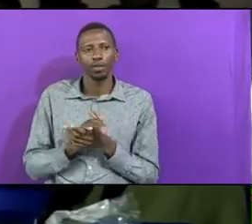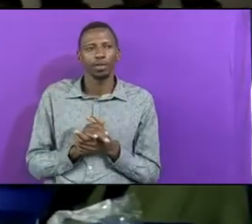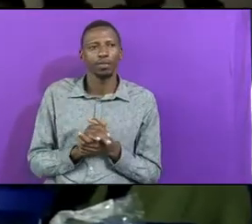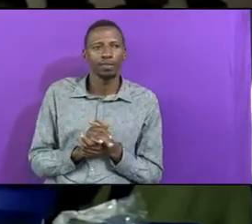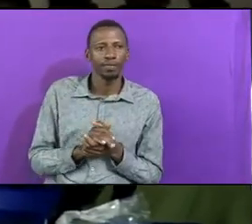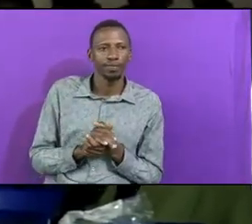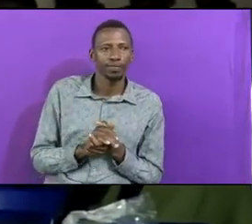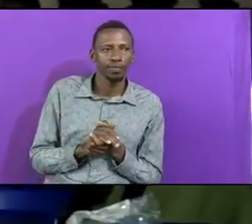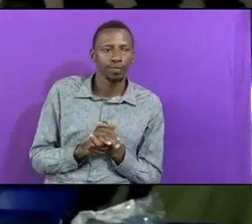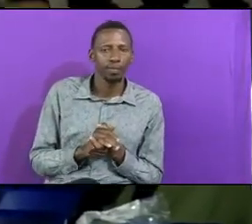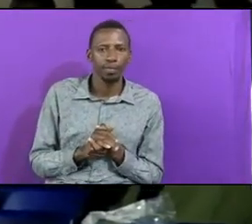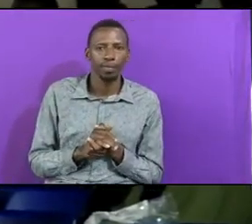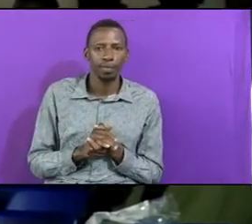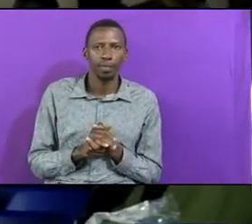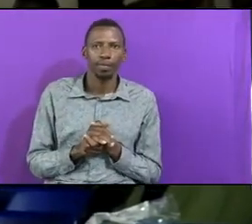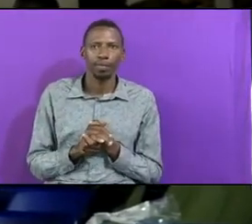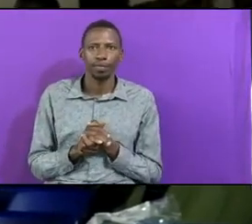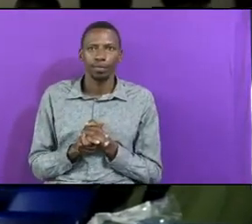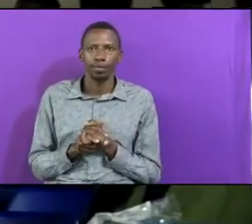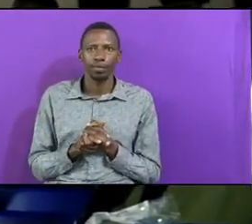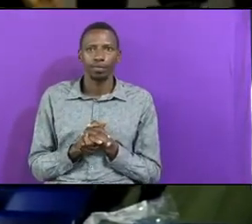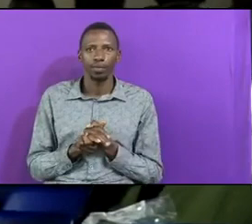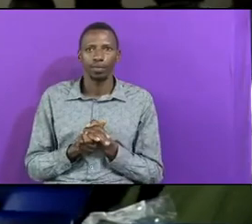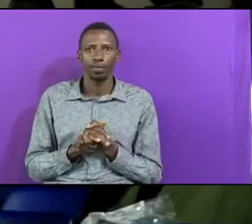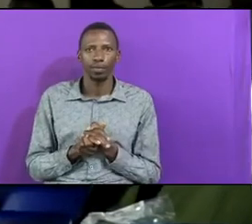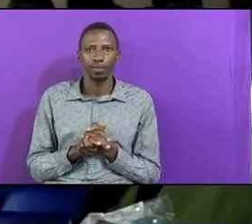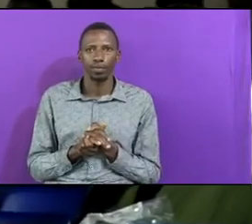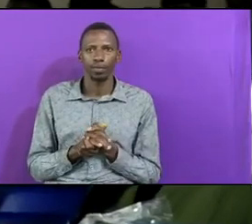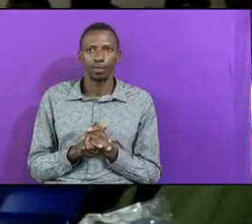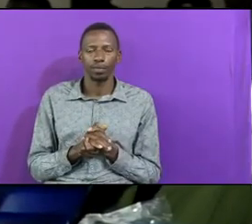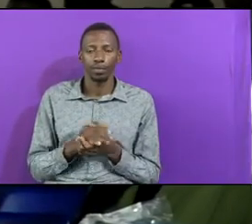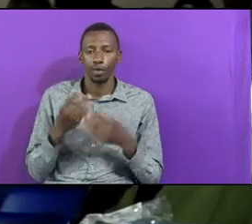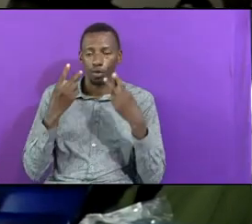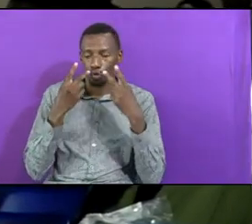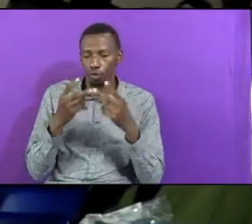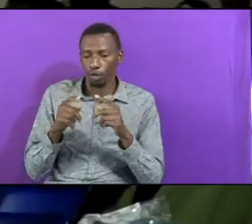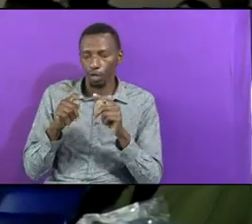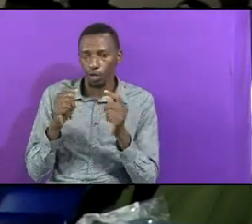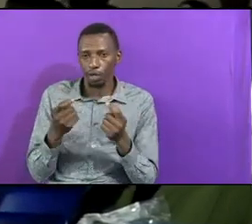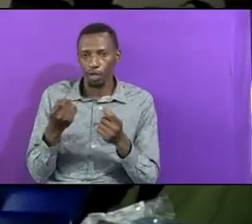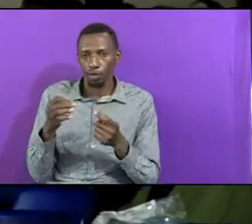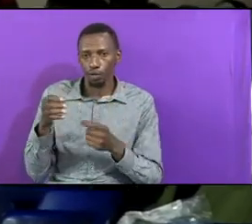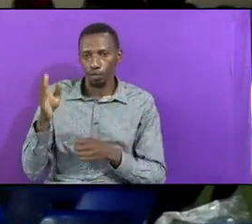If You Want To Know That You Are Take Look At The Kind Of God In Your Life And In Your Family